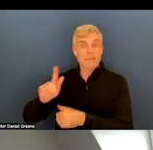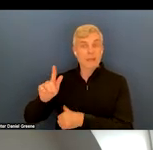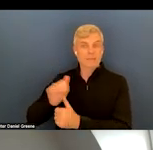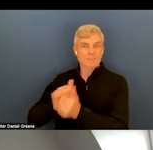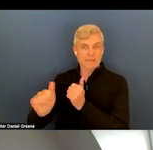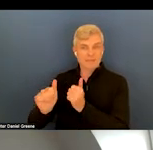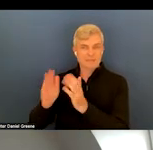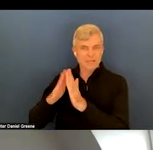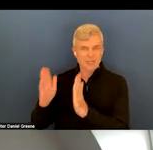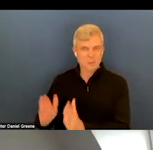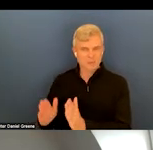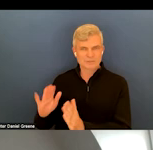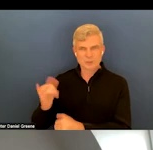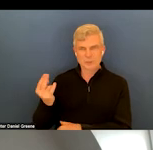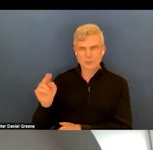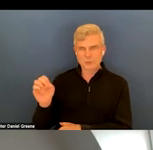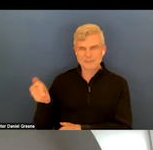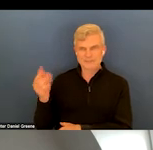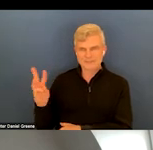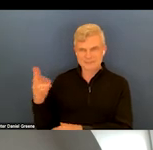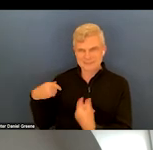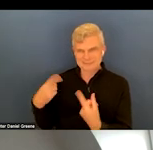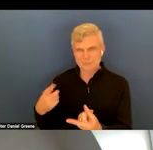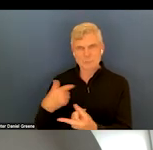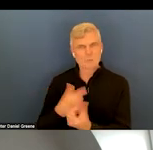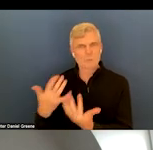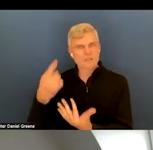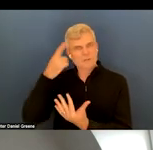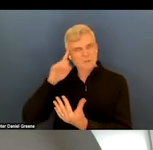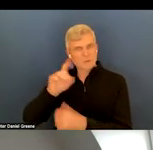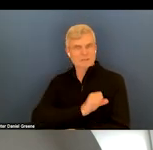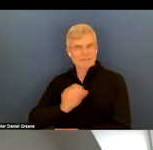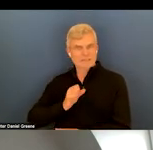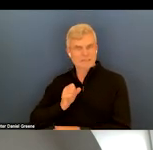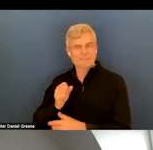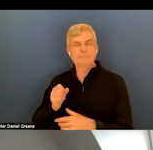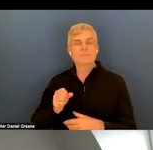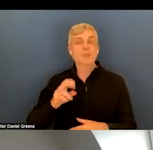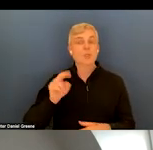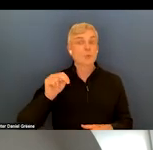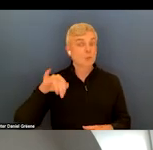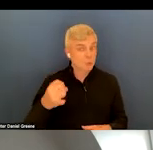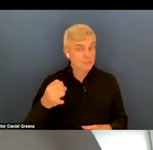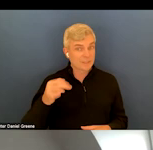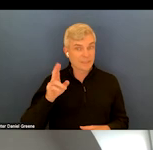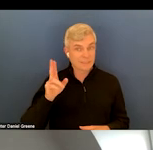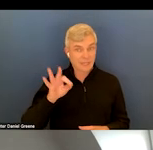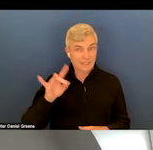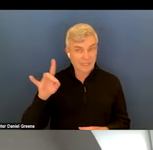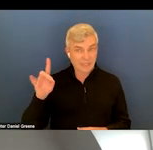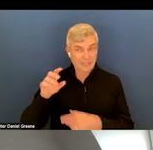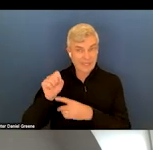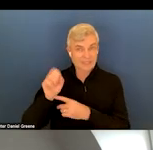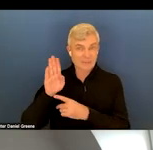So we're waiting on some movement in the Senate there. And New Jersey's 988 bill, SB 311, has